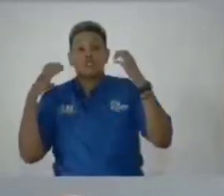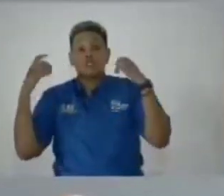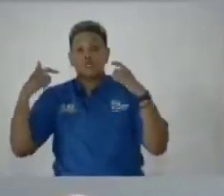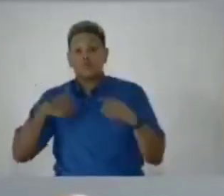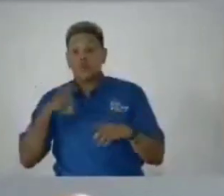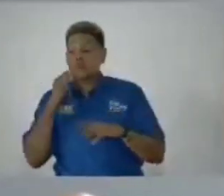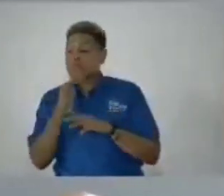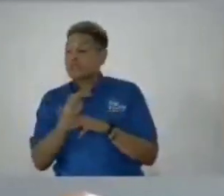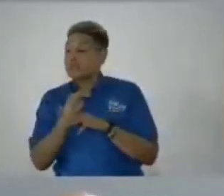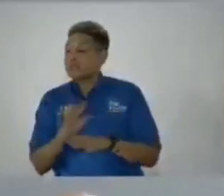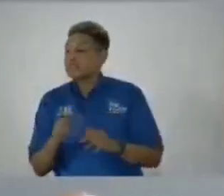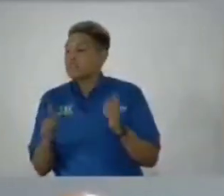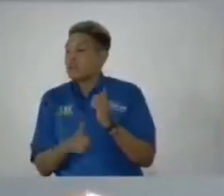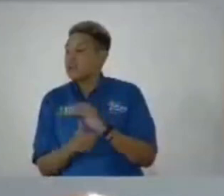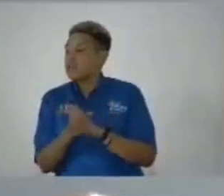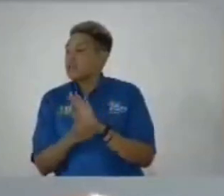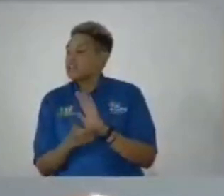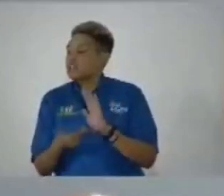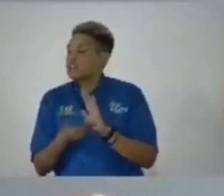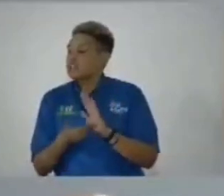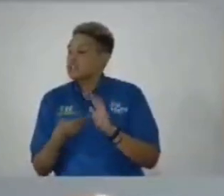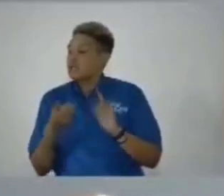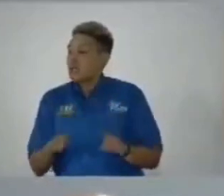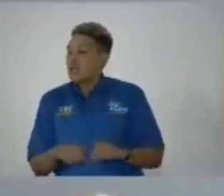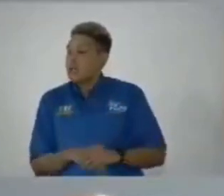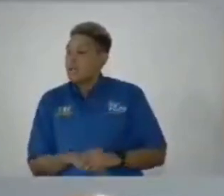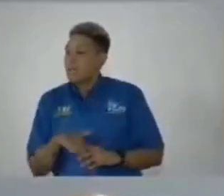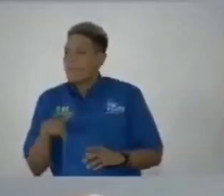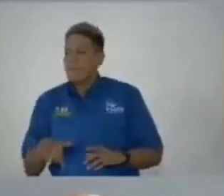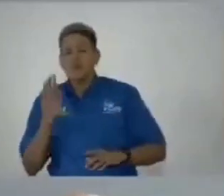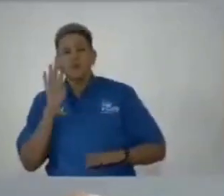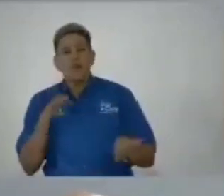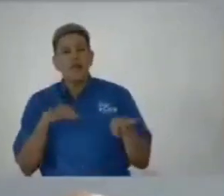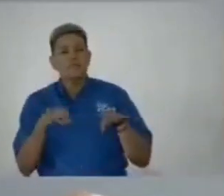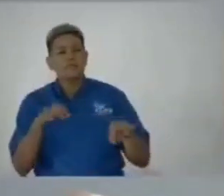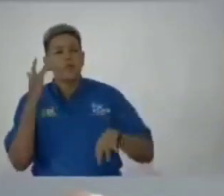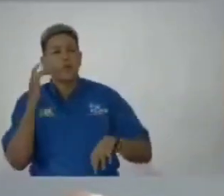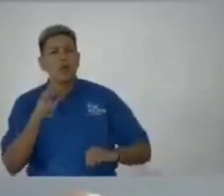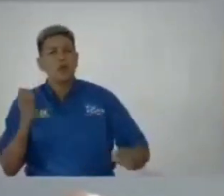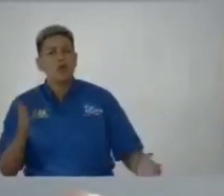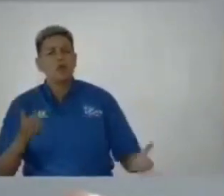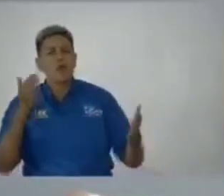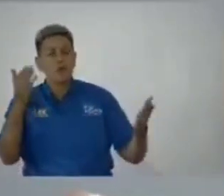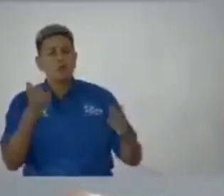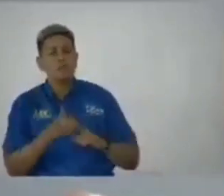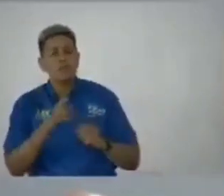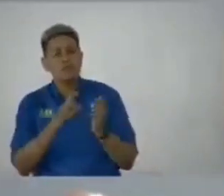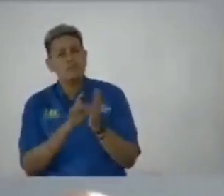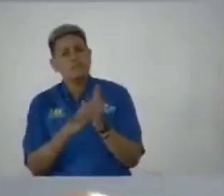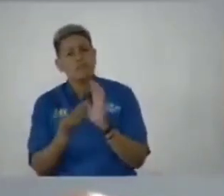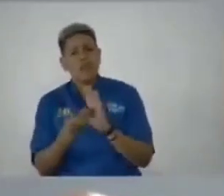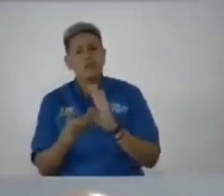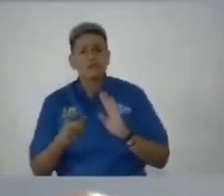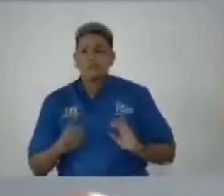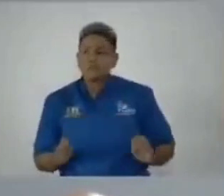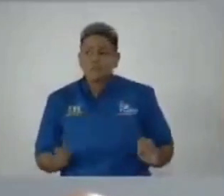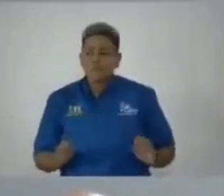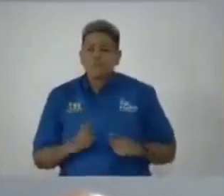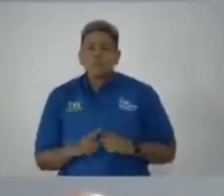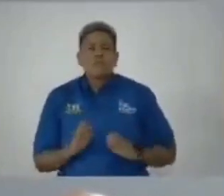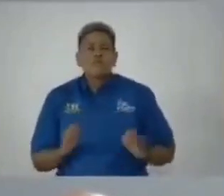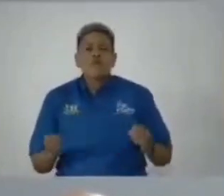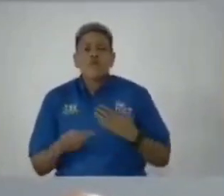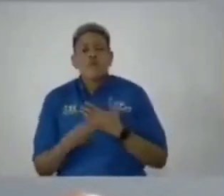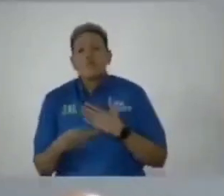minister under the legislation this would explain why no recommendation was made against me and there was no